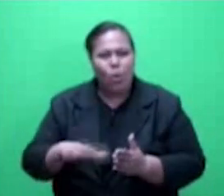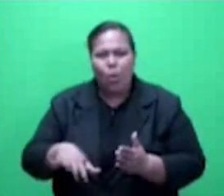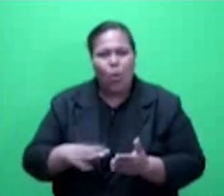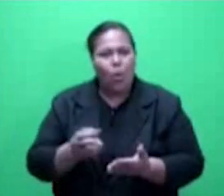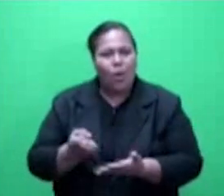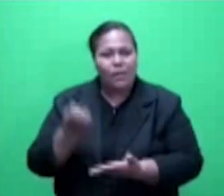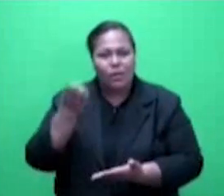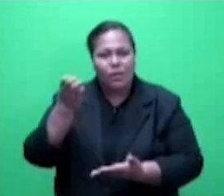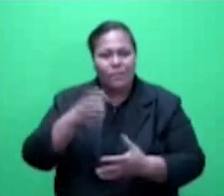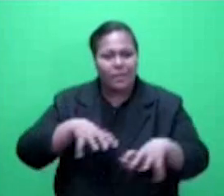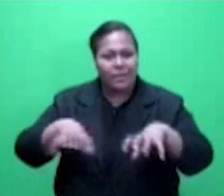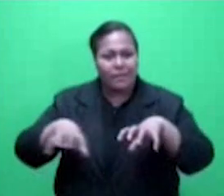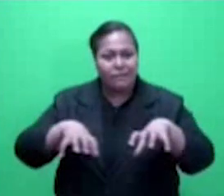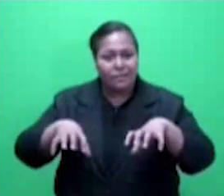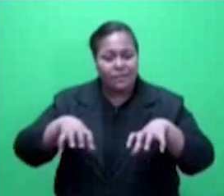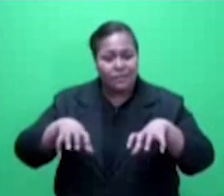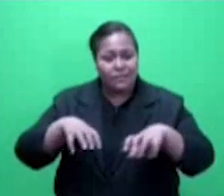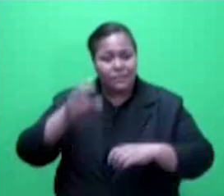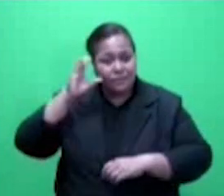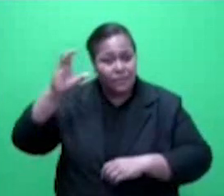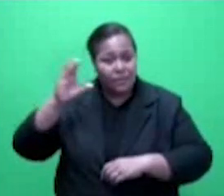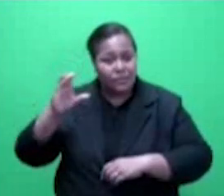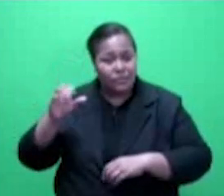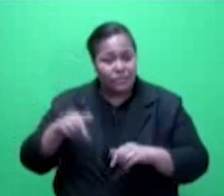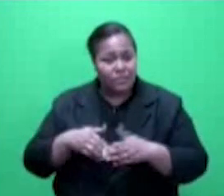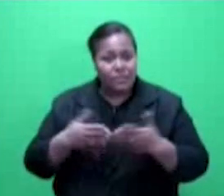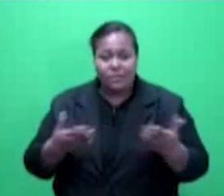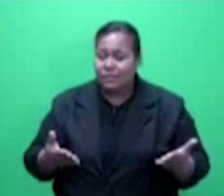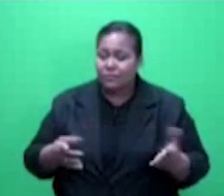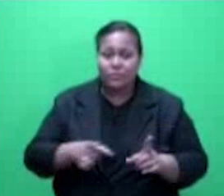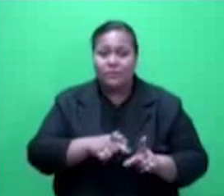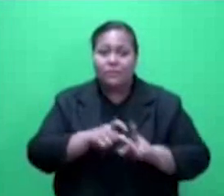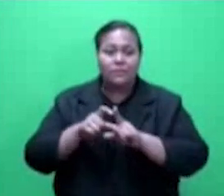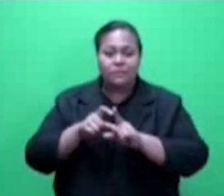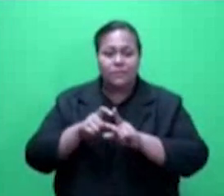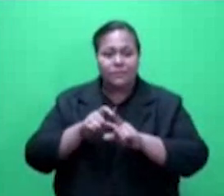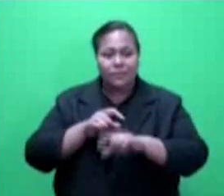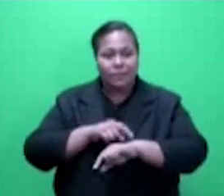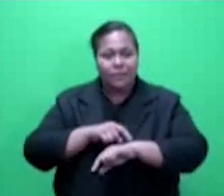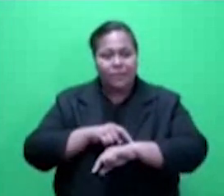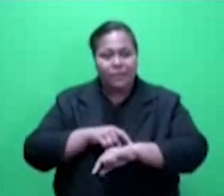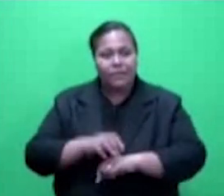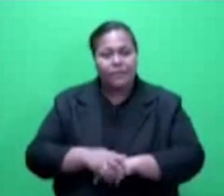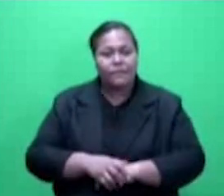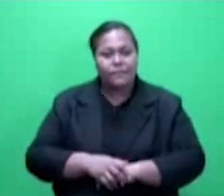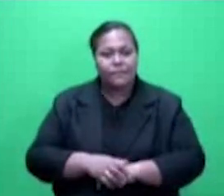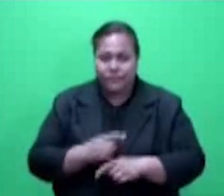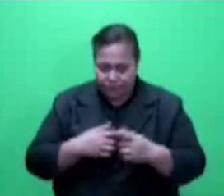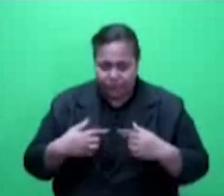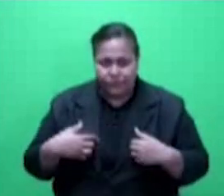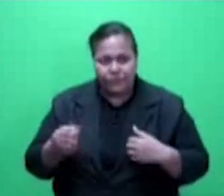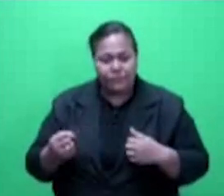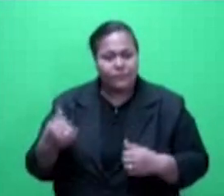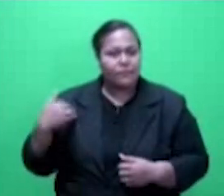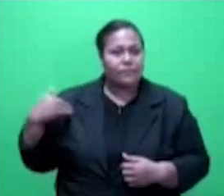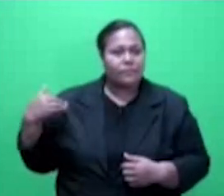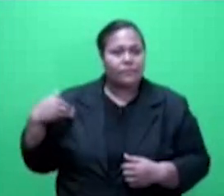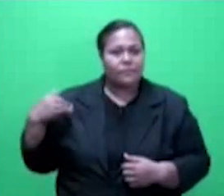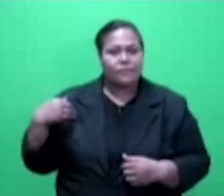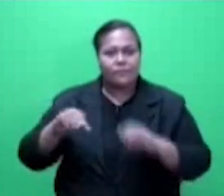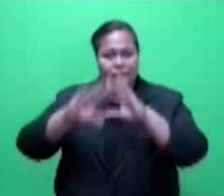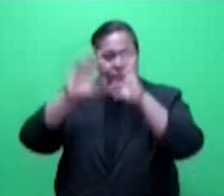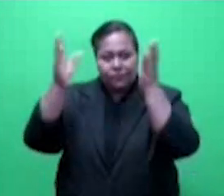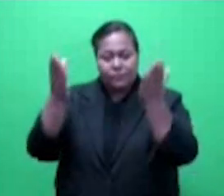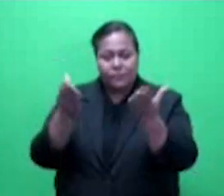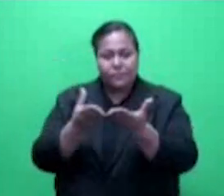The nation is going, is currently going through a very difficult phase. We are dealing with the impact of a global